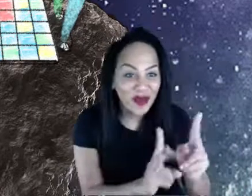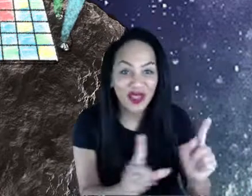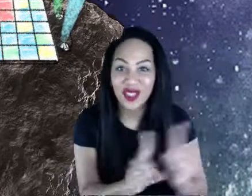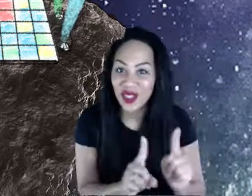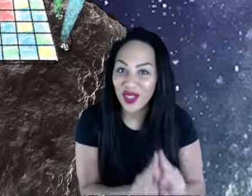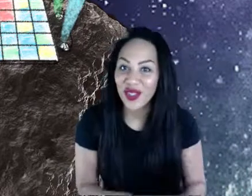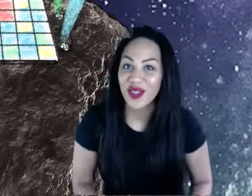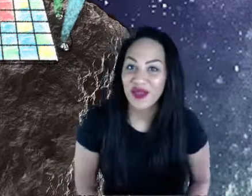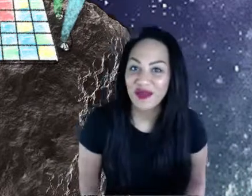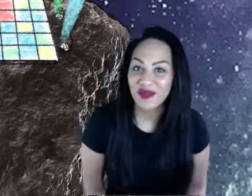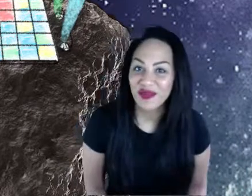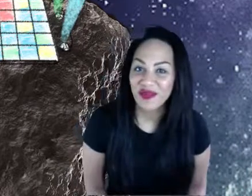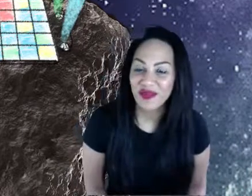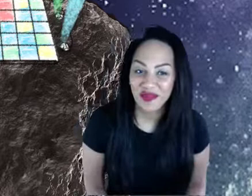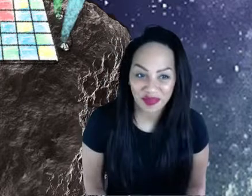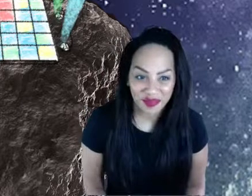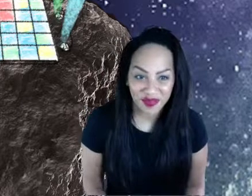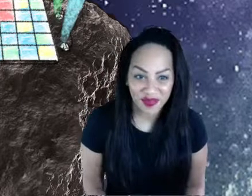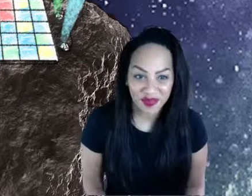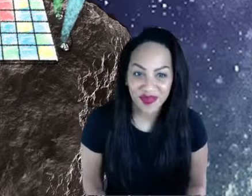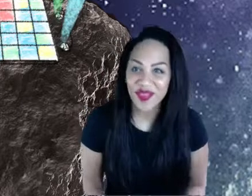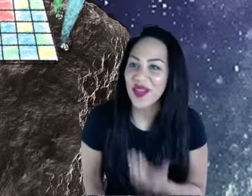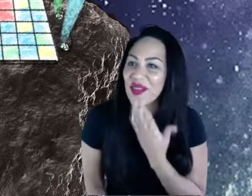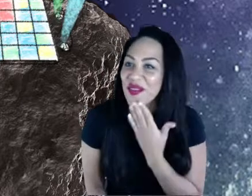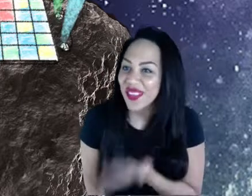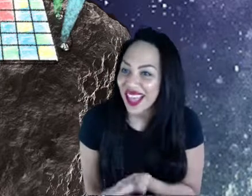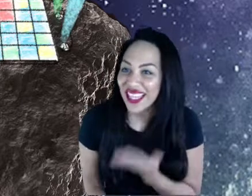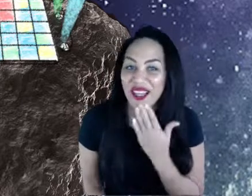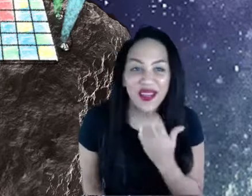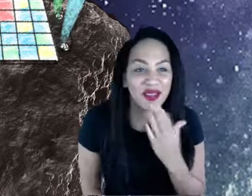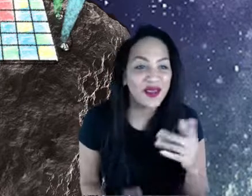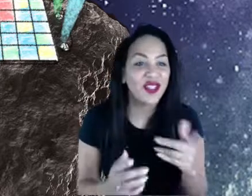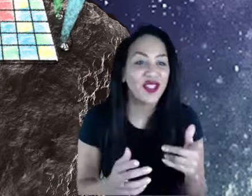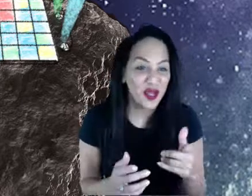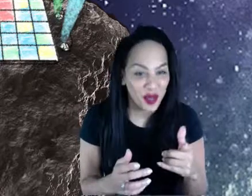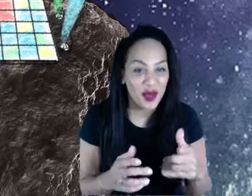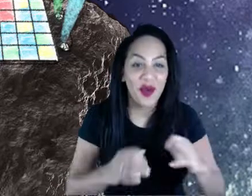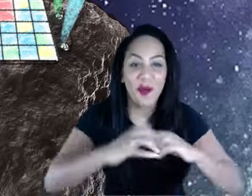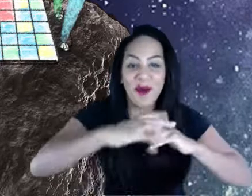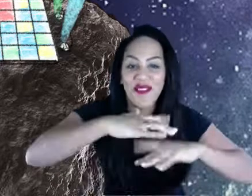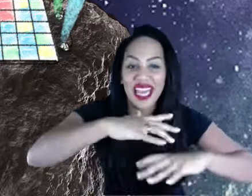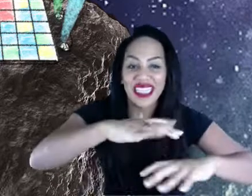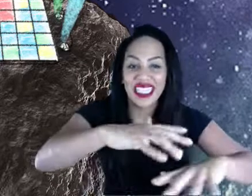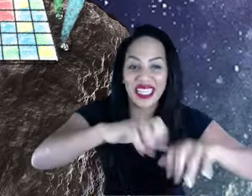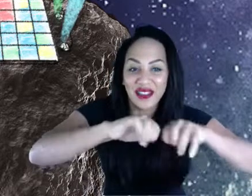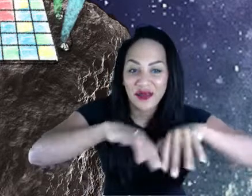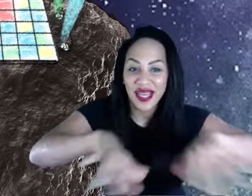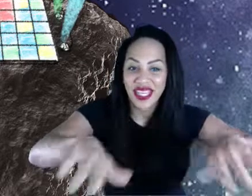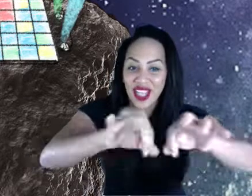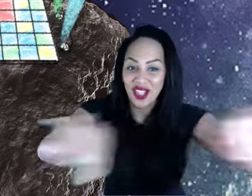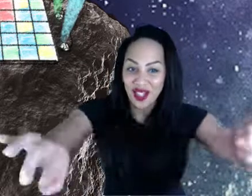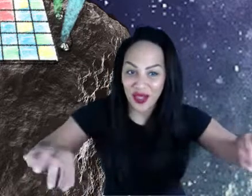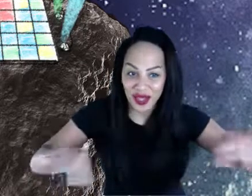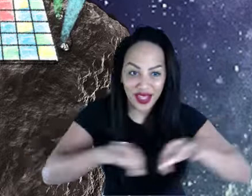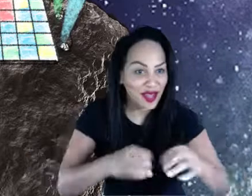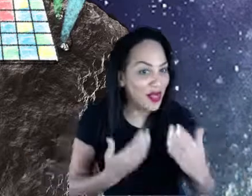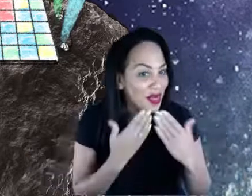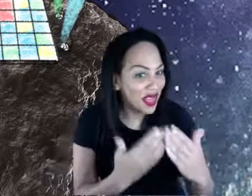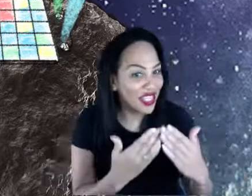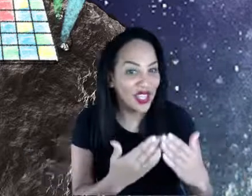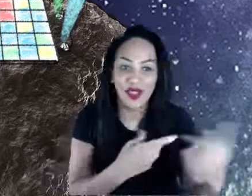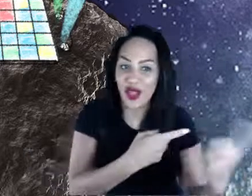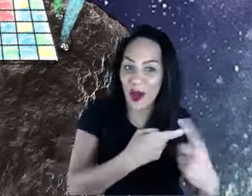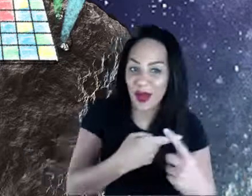Thank you so much. much for the special media studio. Thank you, Brian. Thank you. And for another one of the participants, it's very strange to leave you.